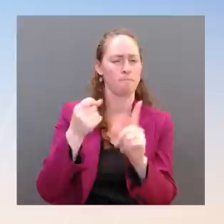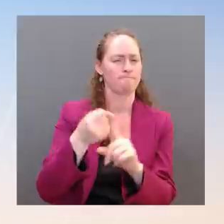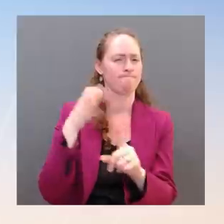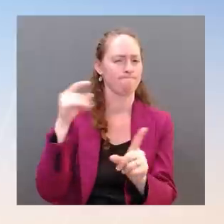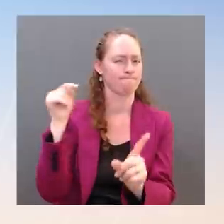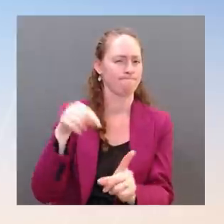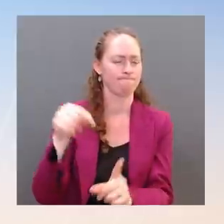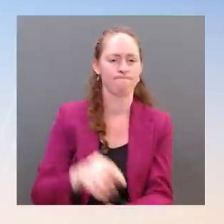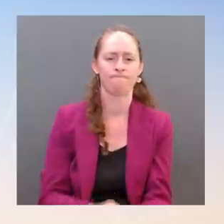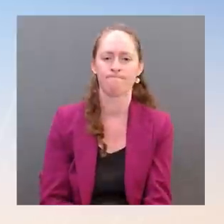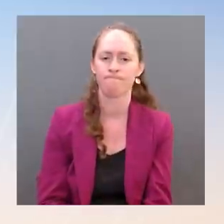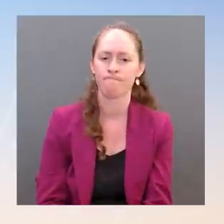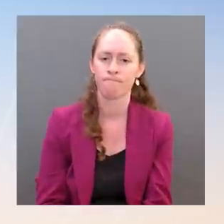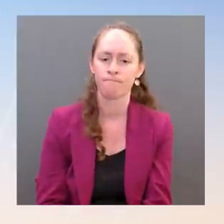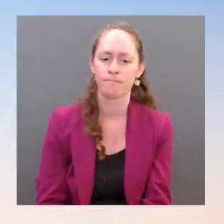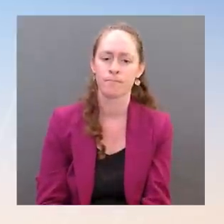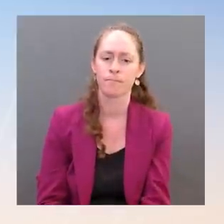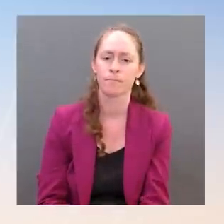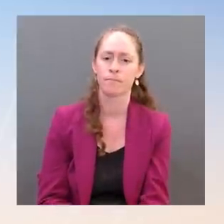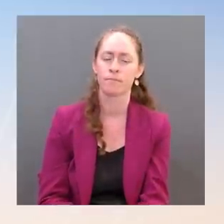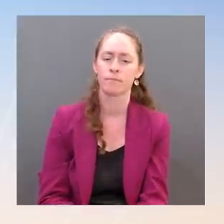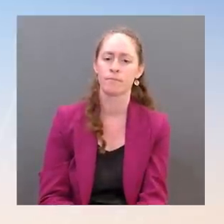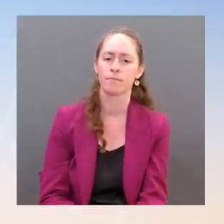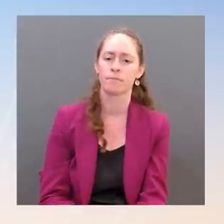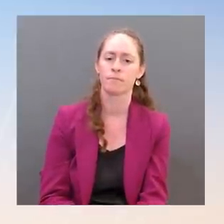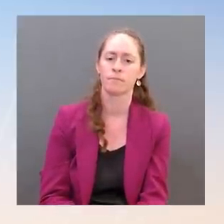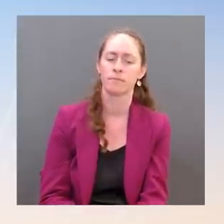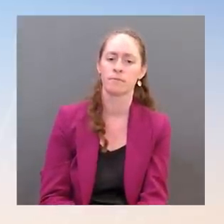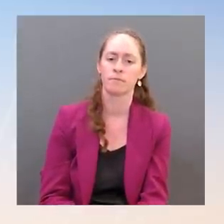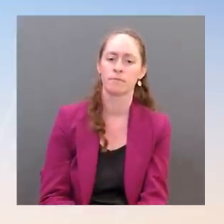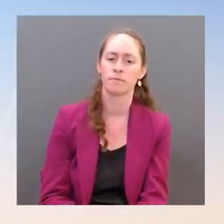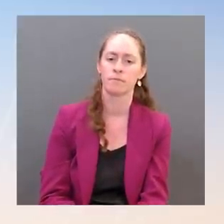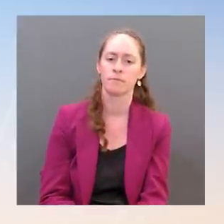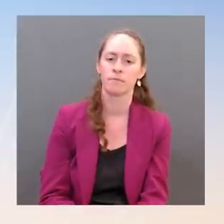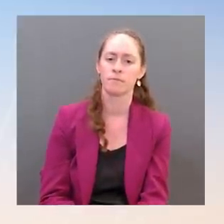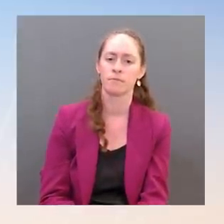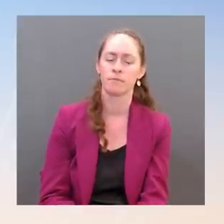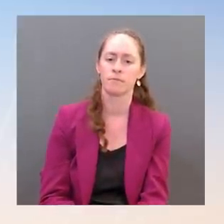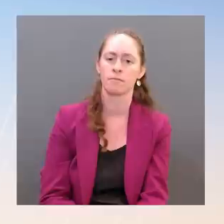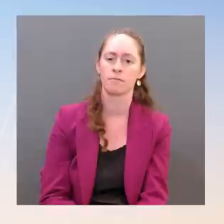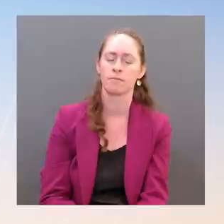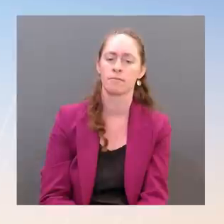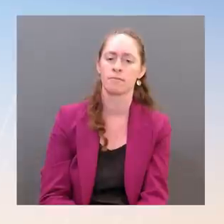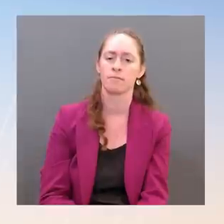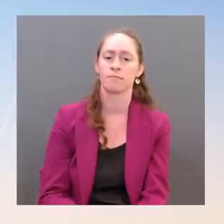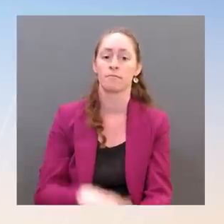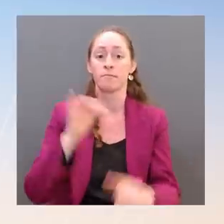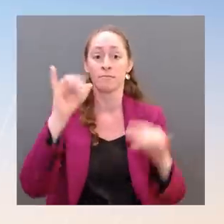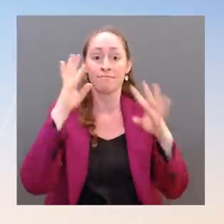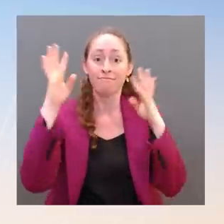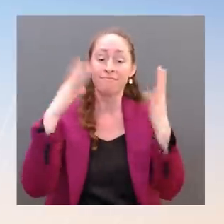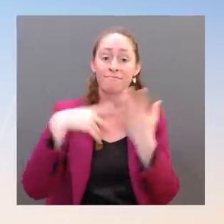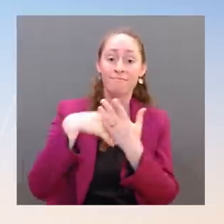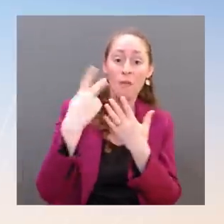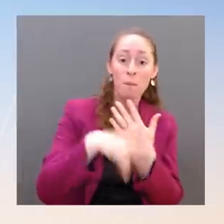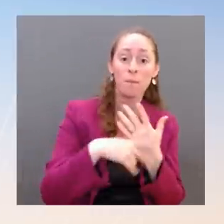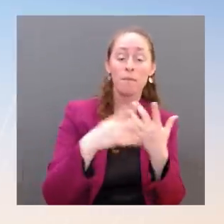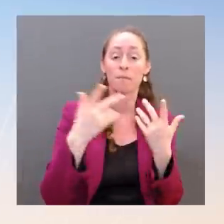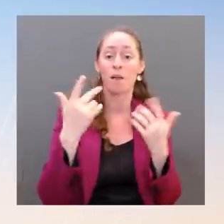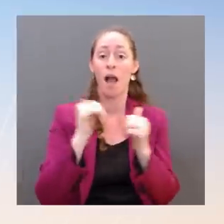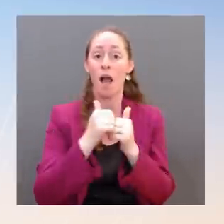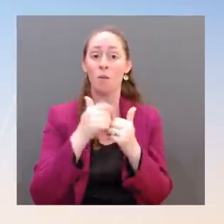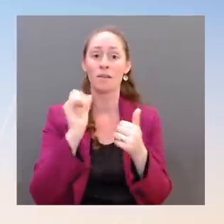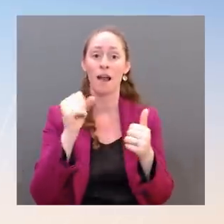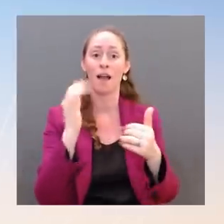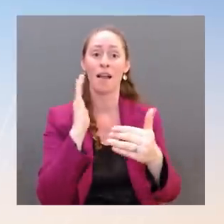He agrees that innovative neighborhood-based crime prevention programs, like community violence intervention, need to be at the core of our